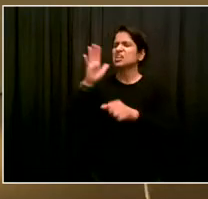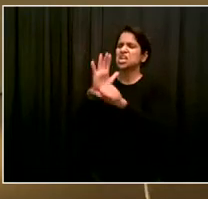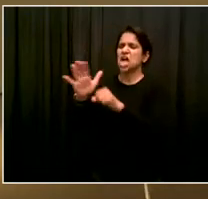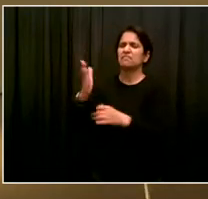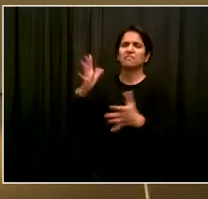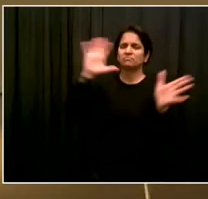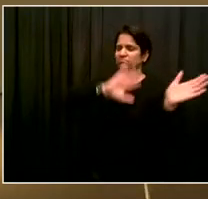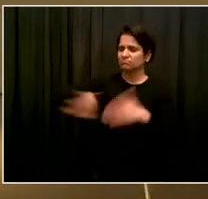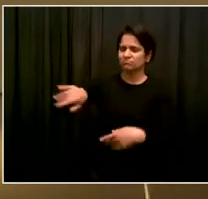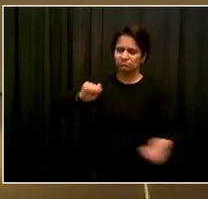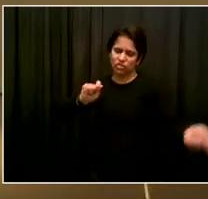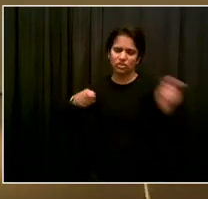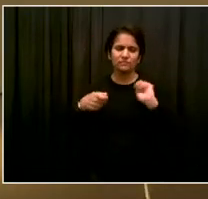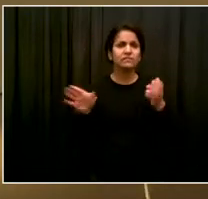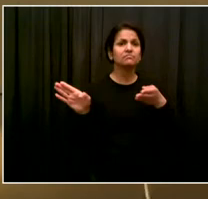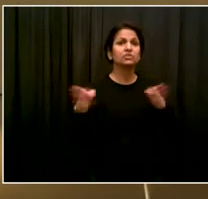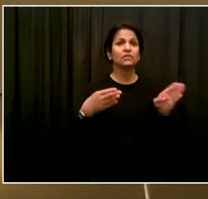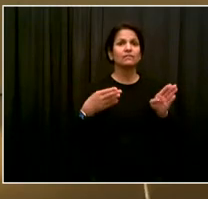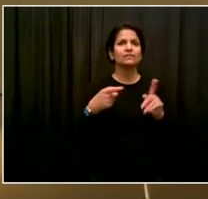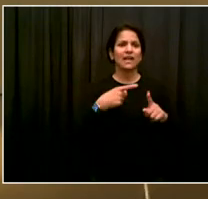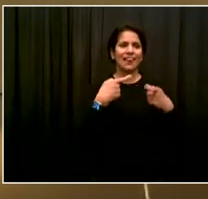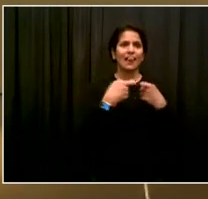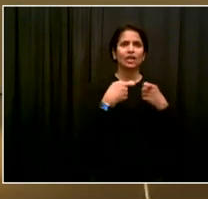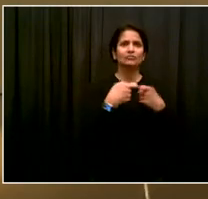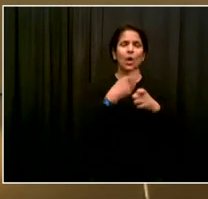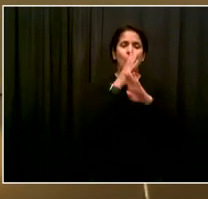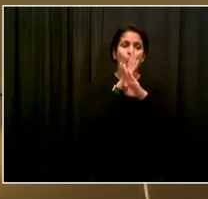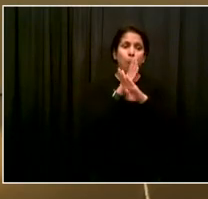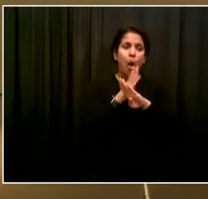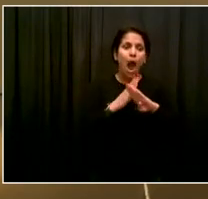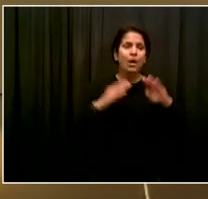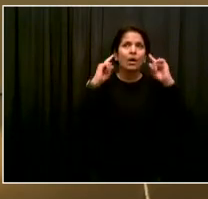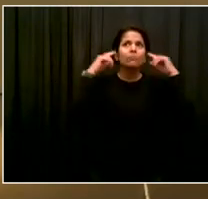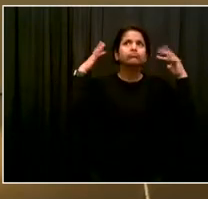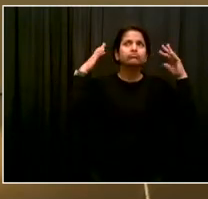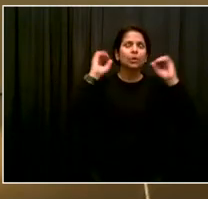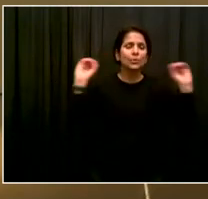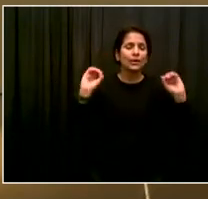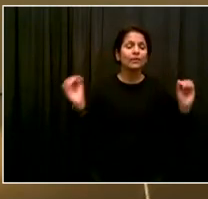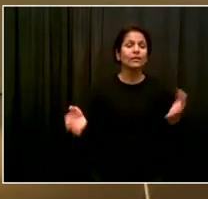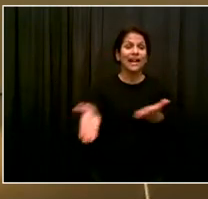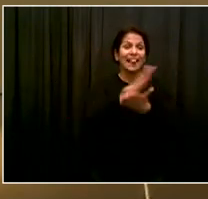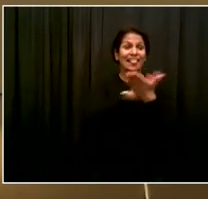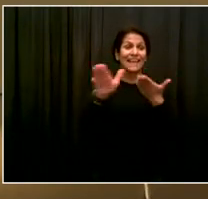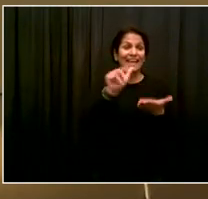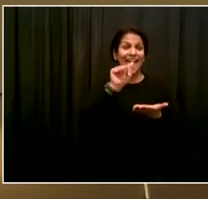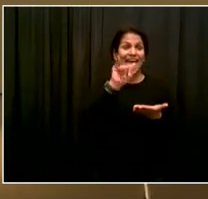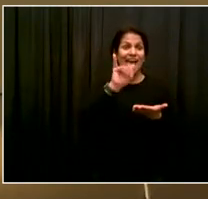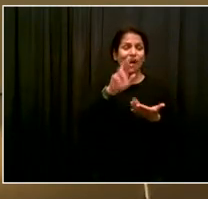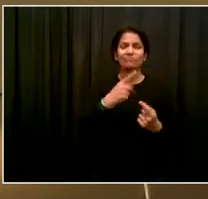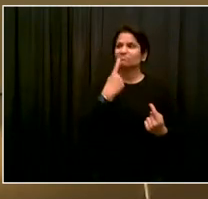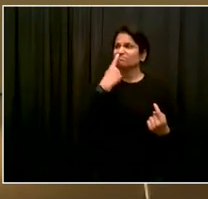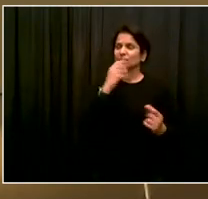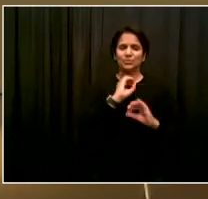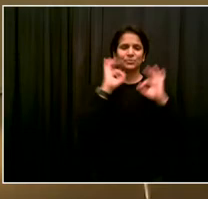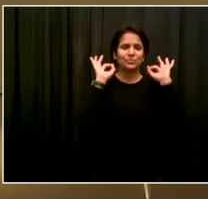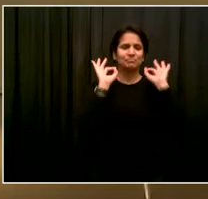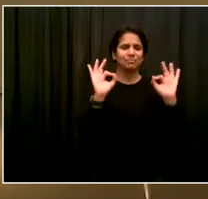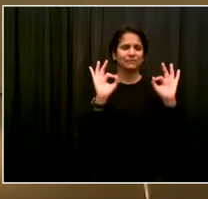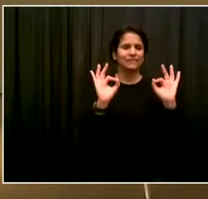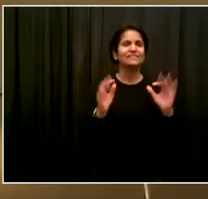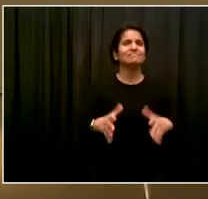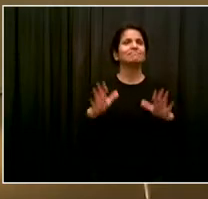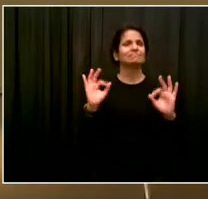working to put this motion before your term ends. We are most grateful. Thanks to the path, or should I say,